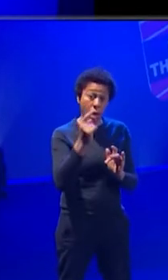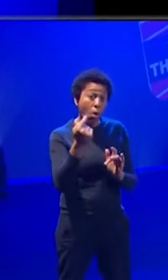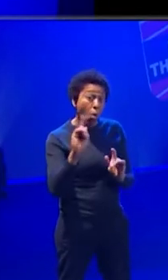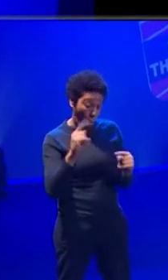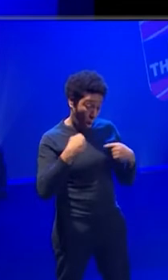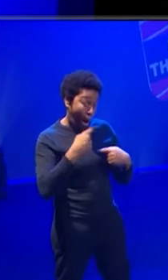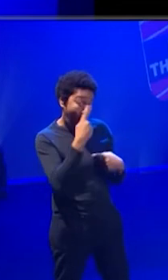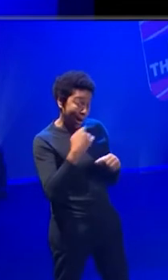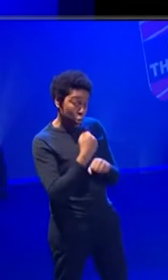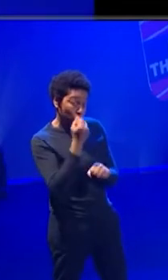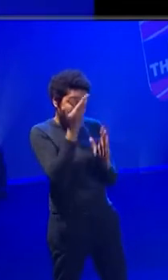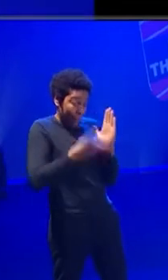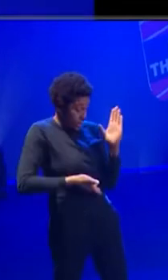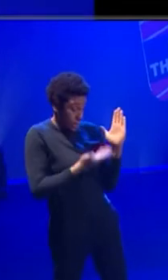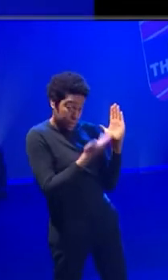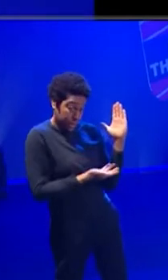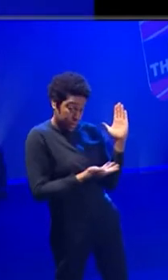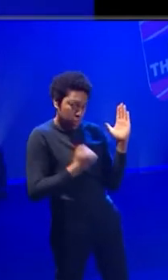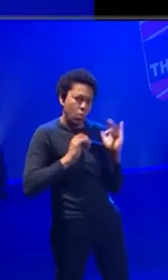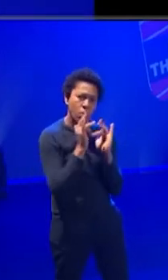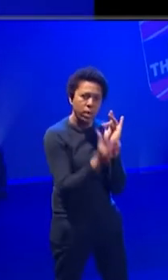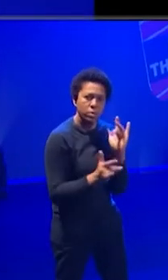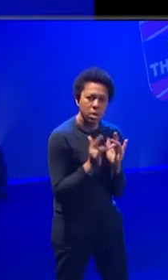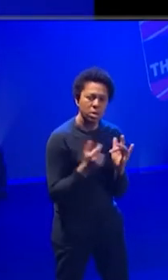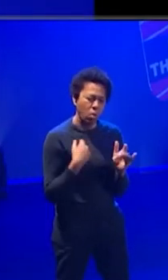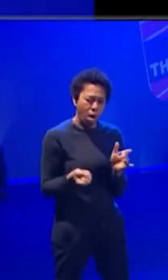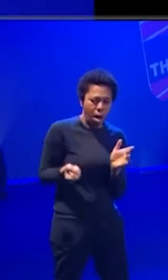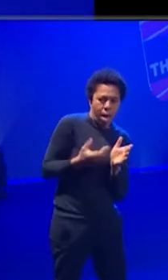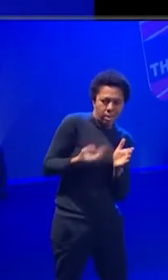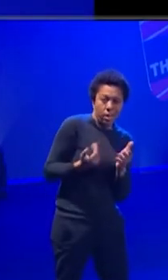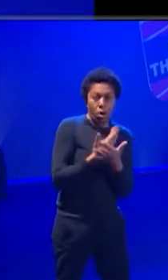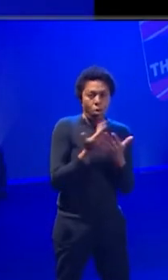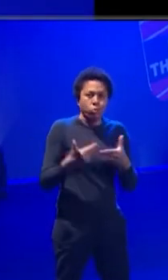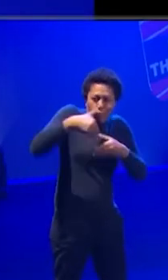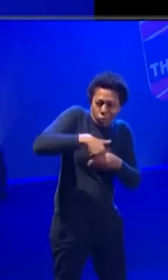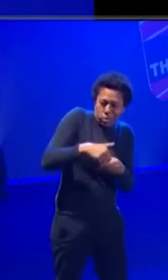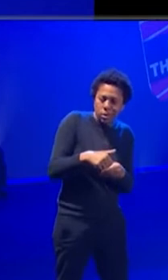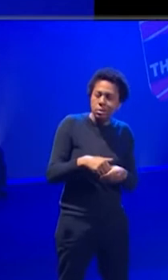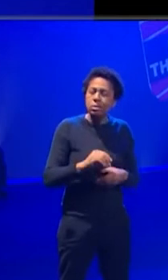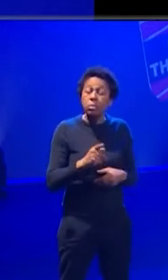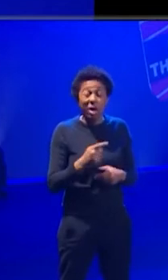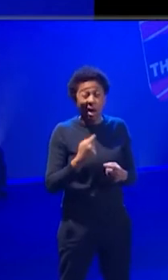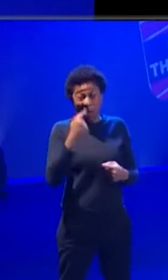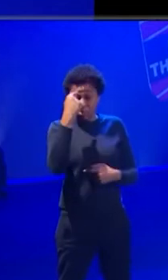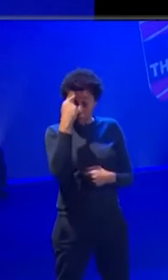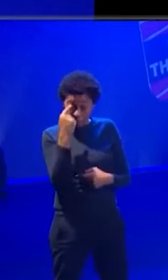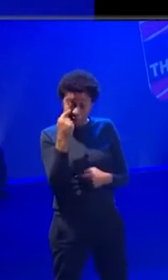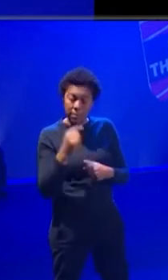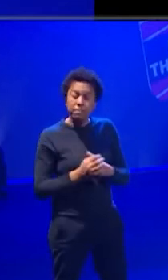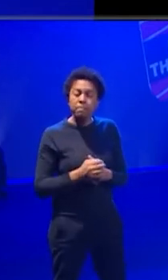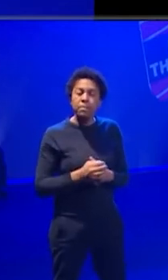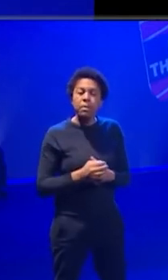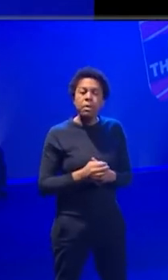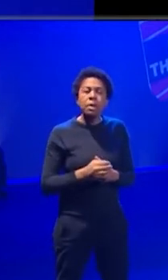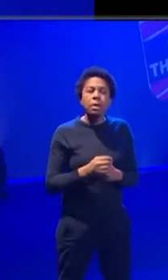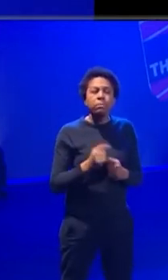rather than loads of like content. I think both of them work really well. And there's probably loads of other ways. But I think making some decisions